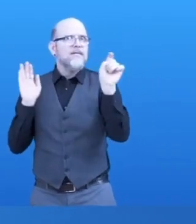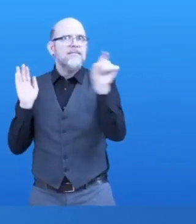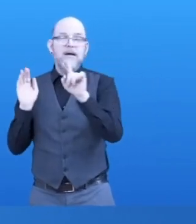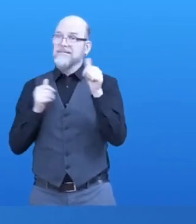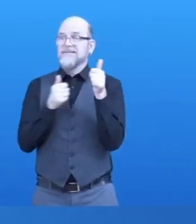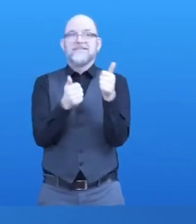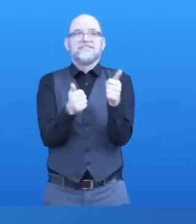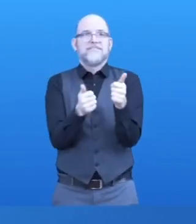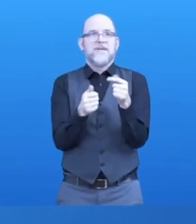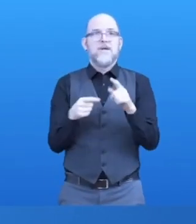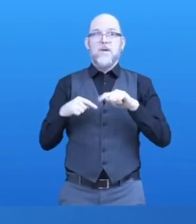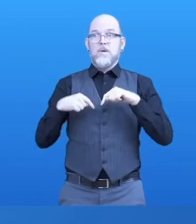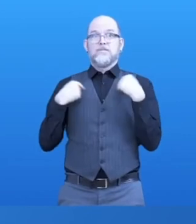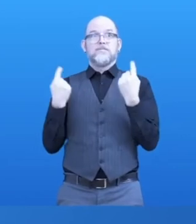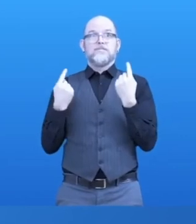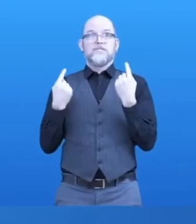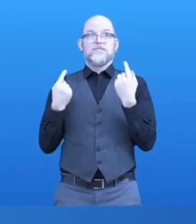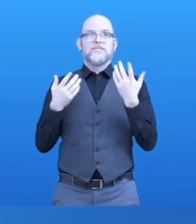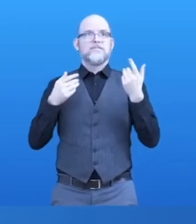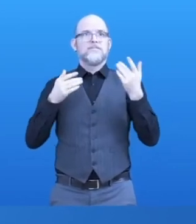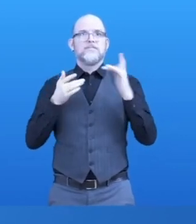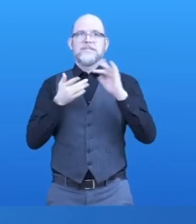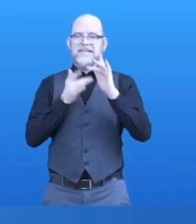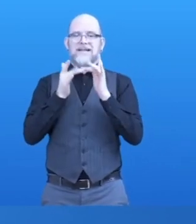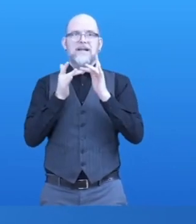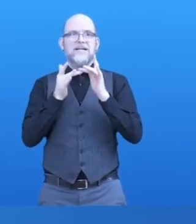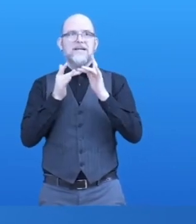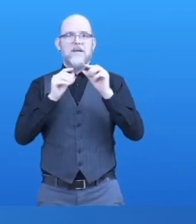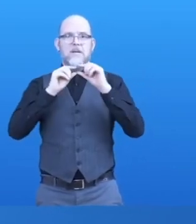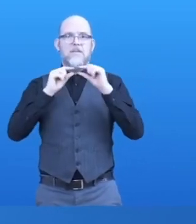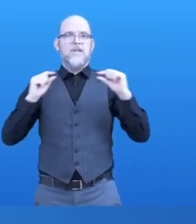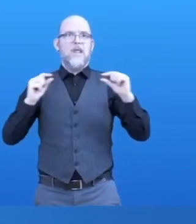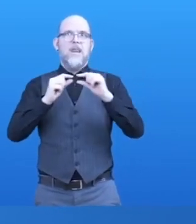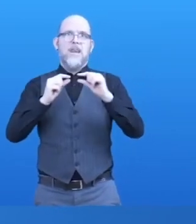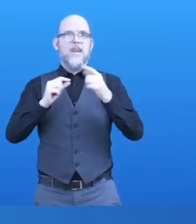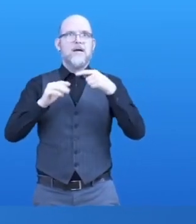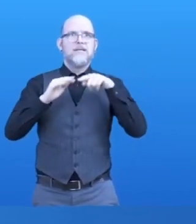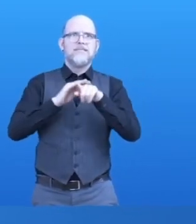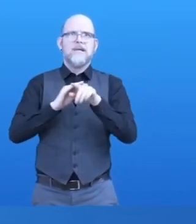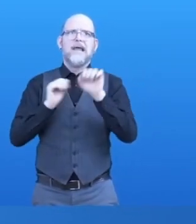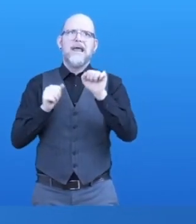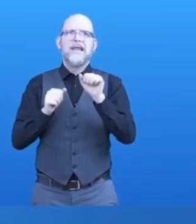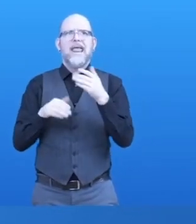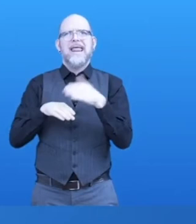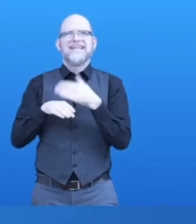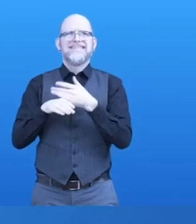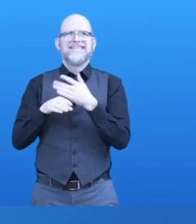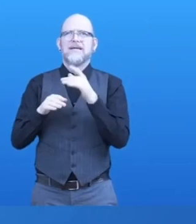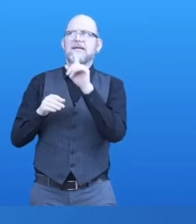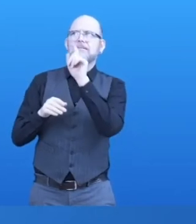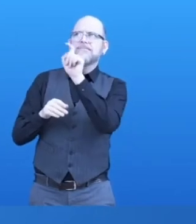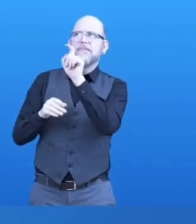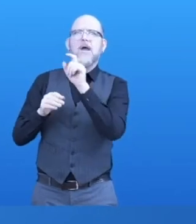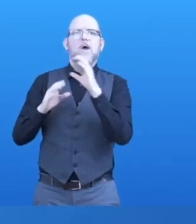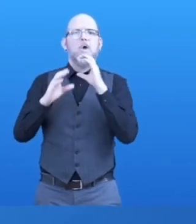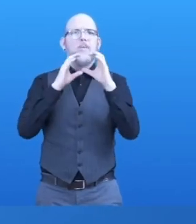Our Board Builder is a free online service where you can create simple communication boards by which people can